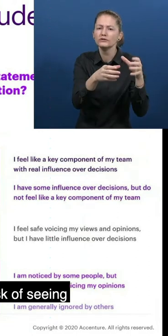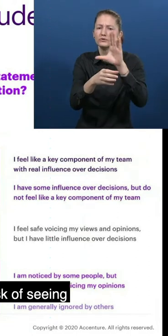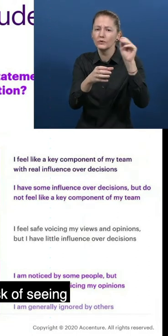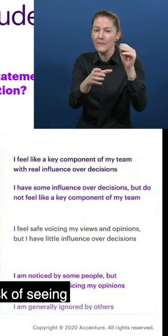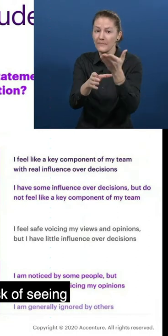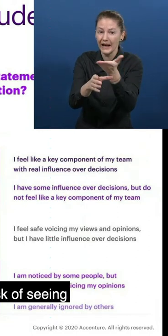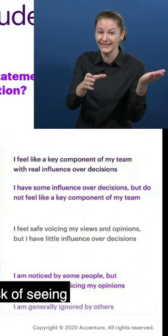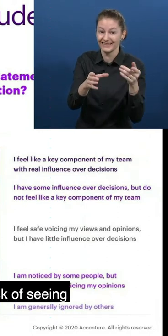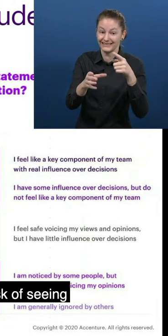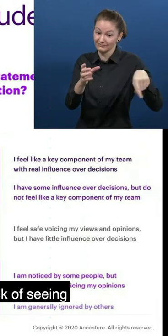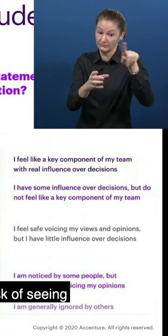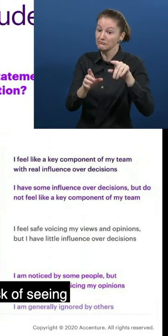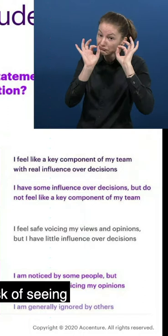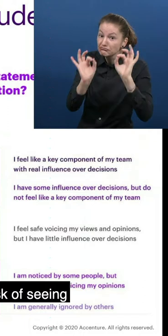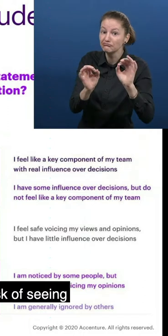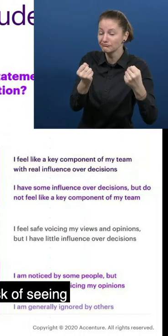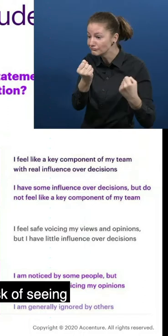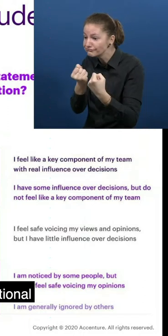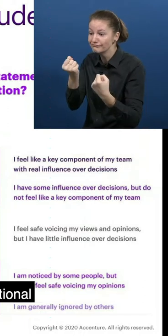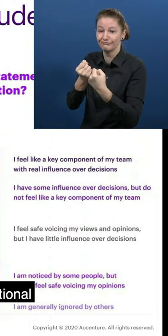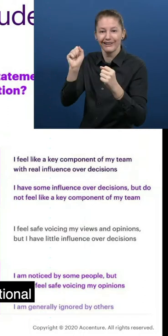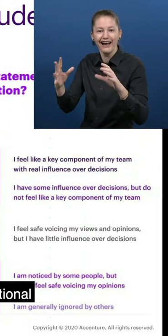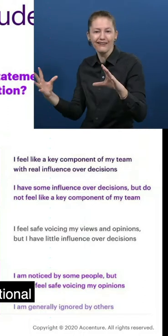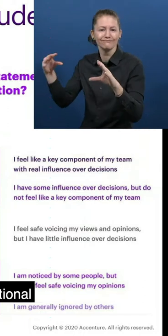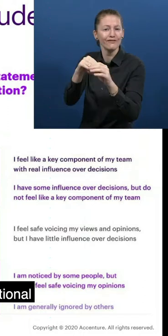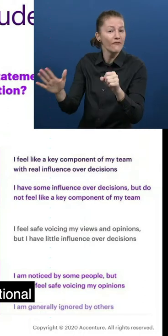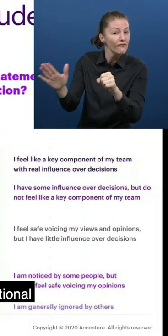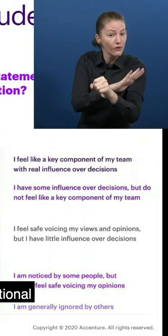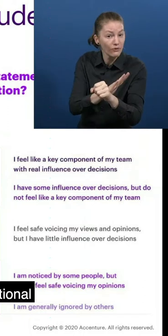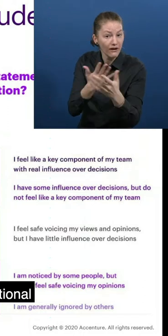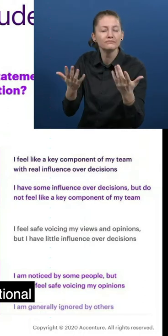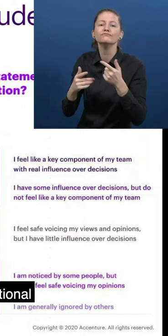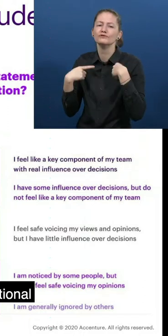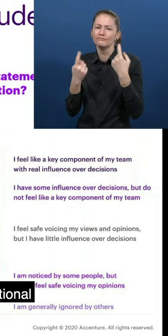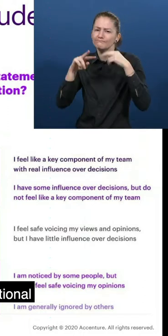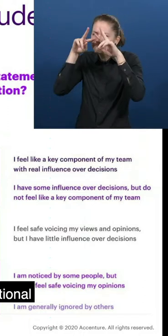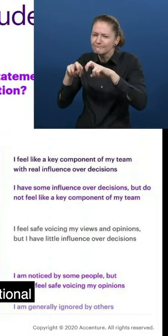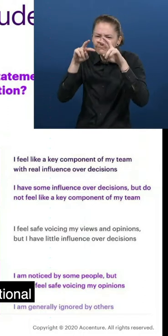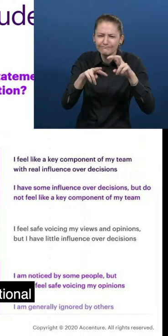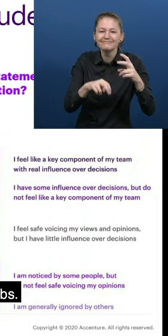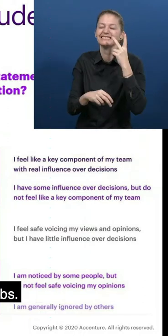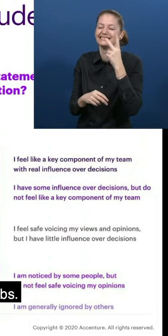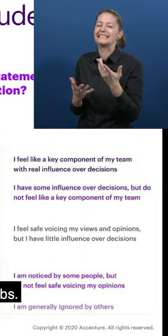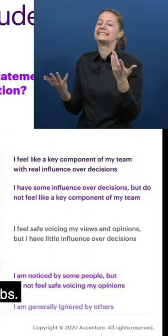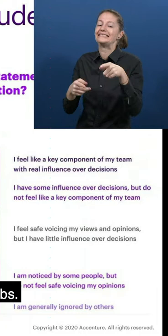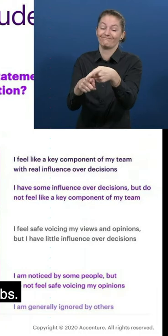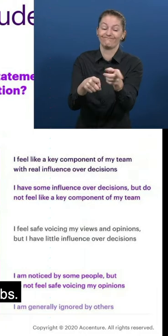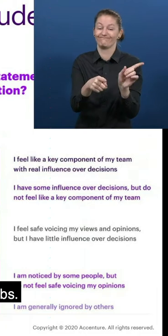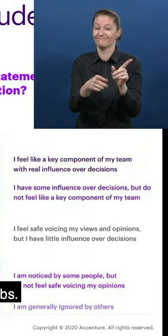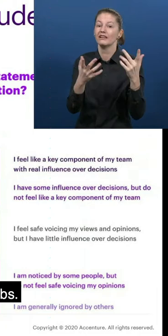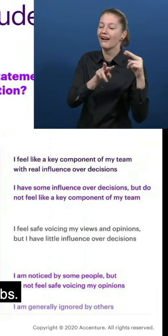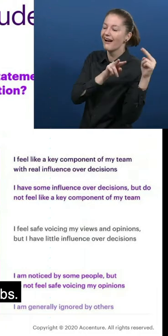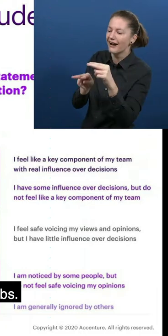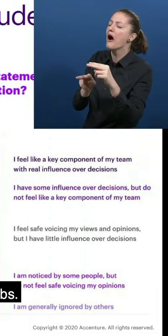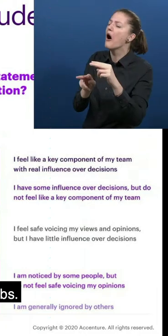Well, our research suggests that, in fact, we are at risk of seeing wasted talent among this community of aspirational employees who